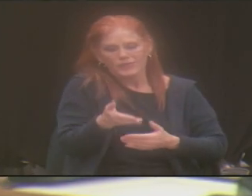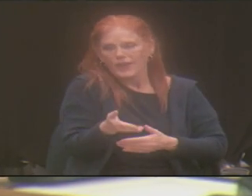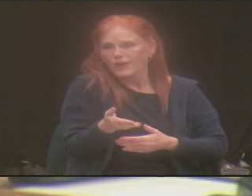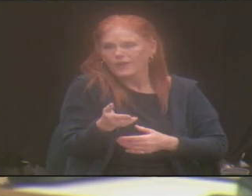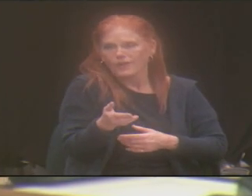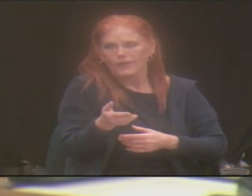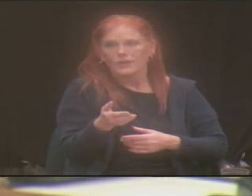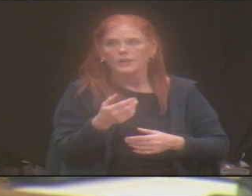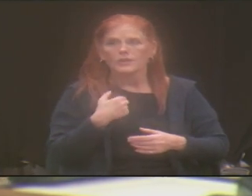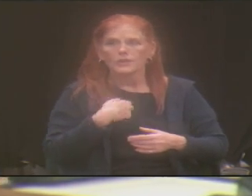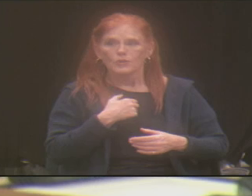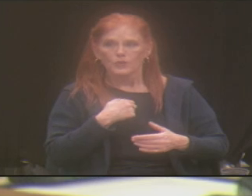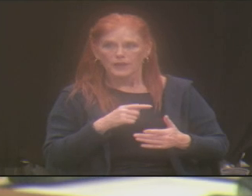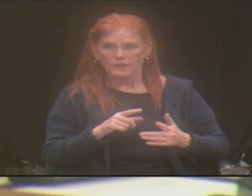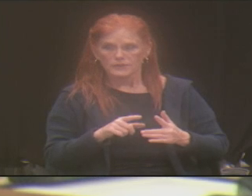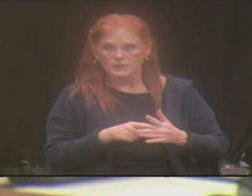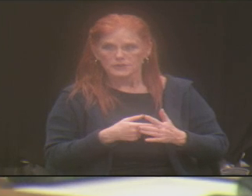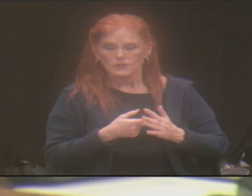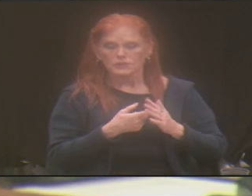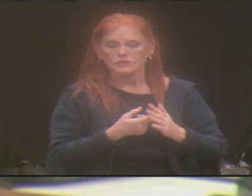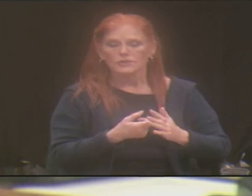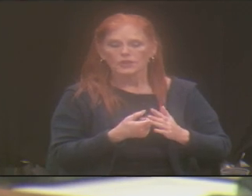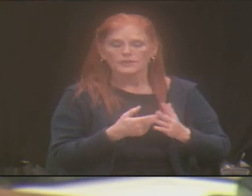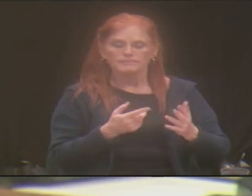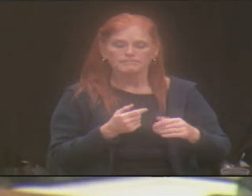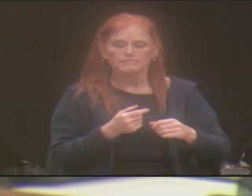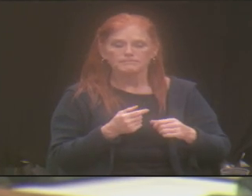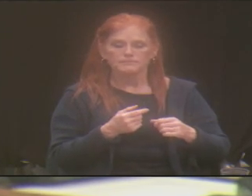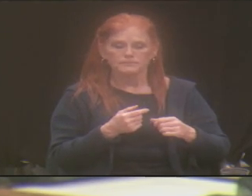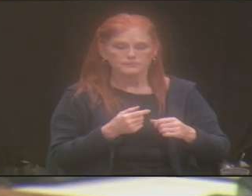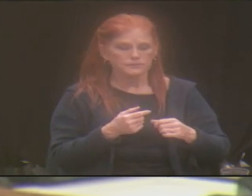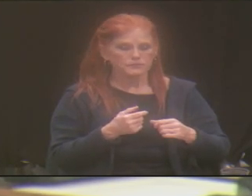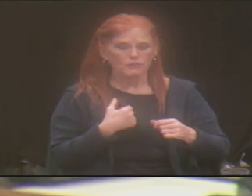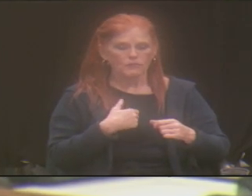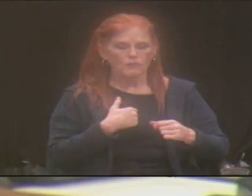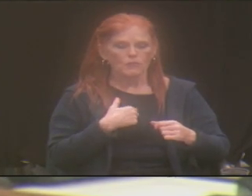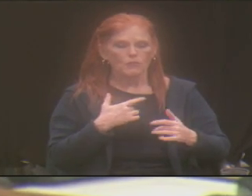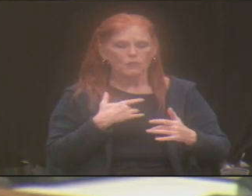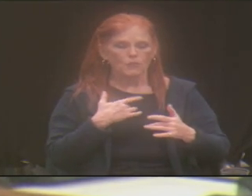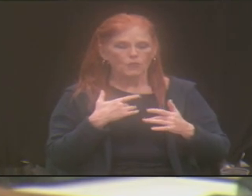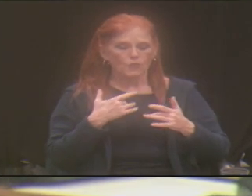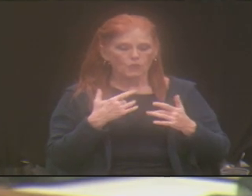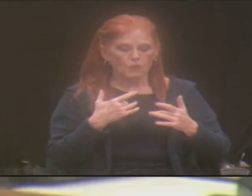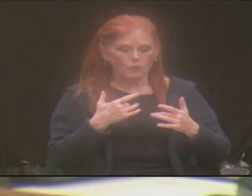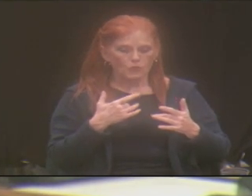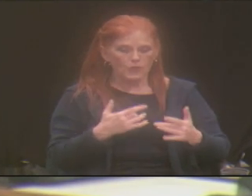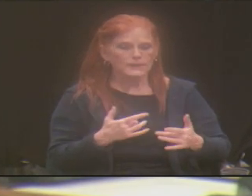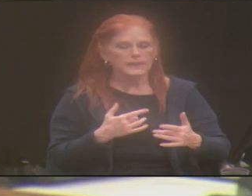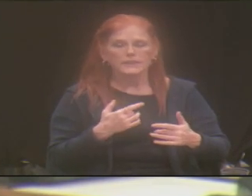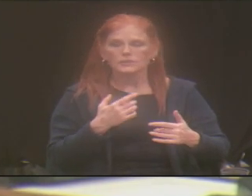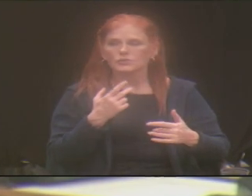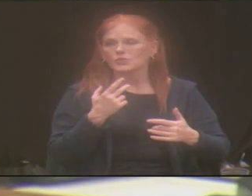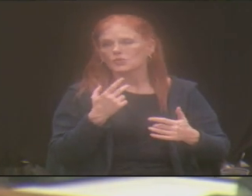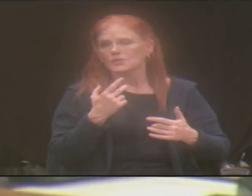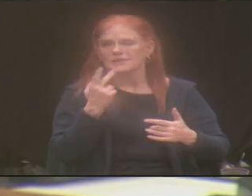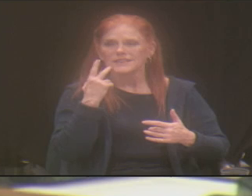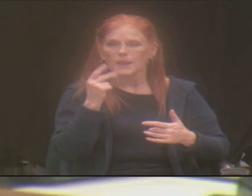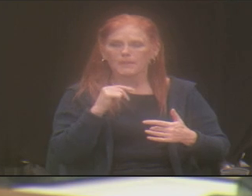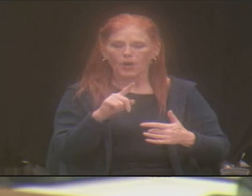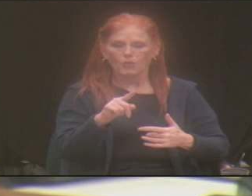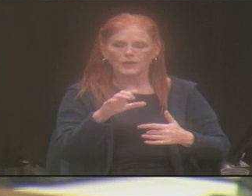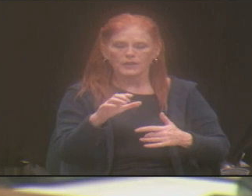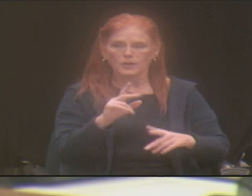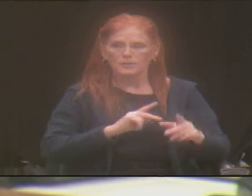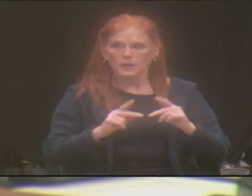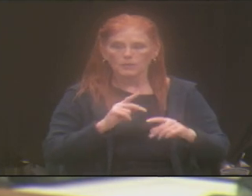We had began having to, we typically see about 100 people. We have membership of more. But we